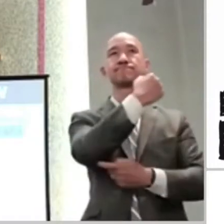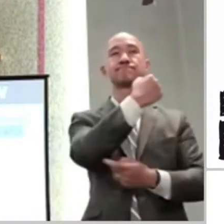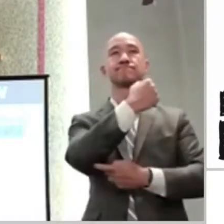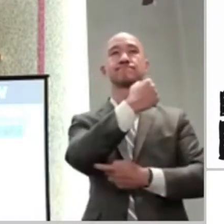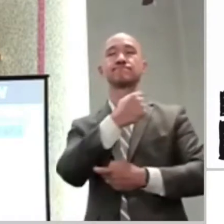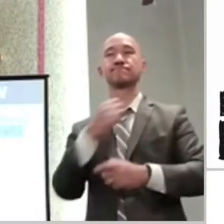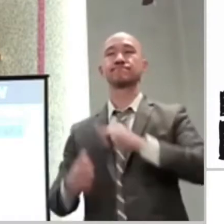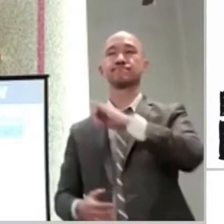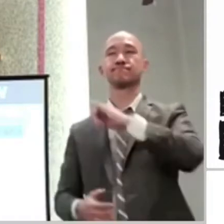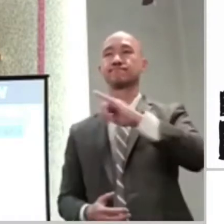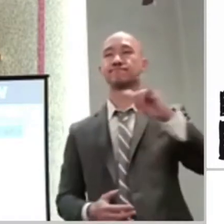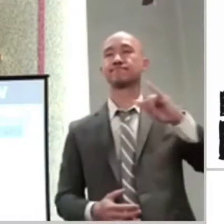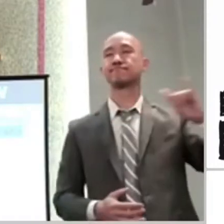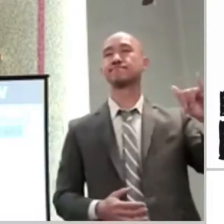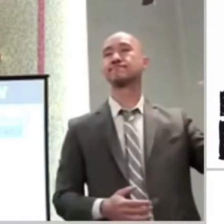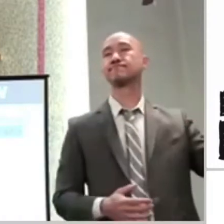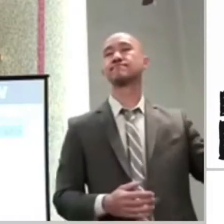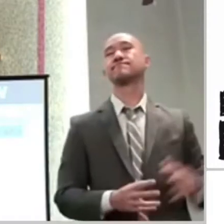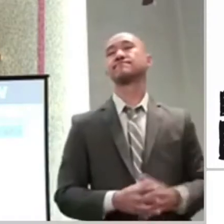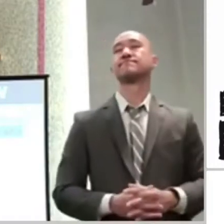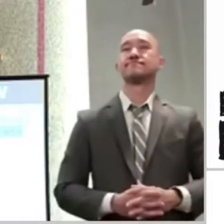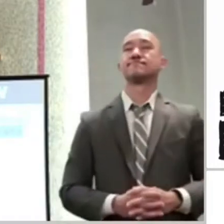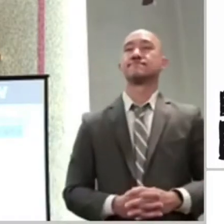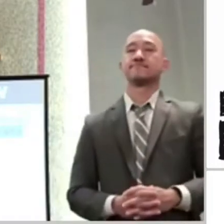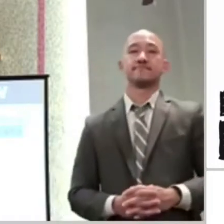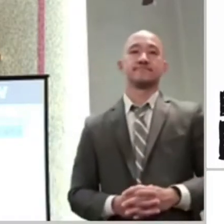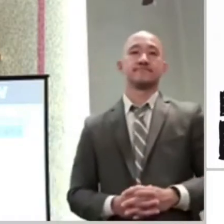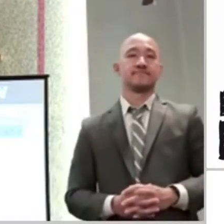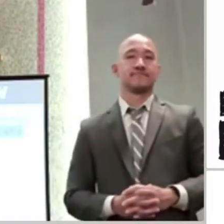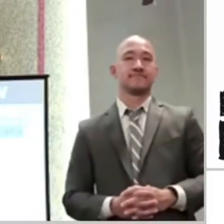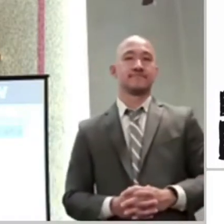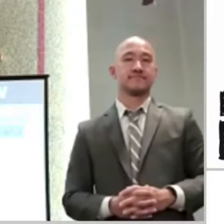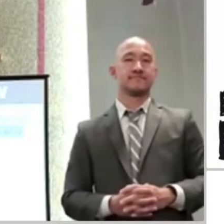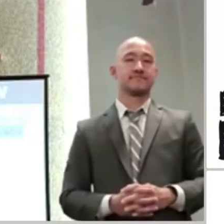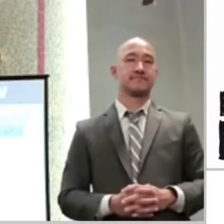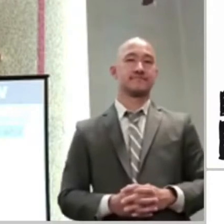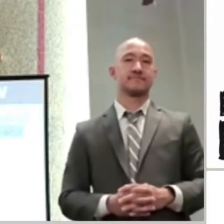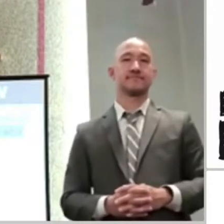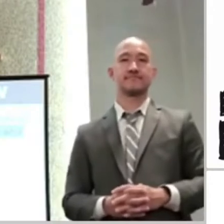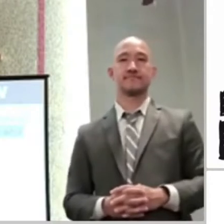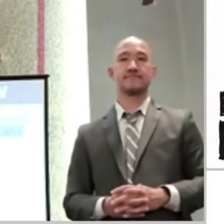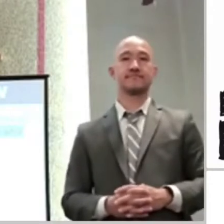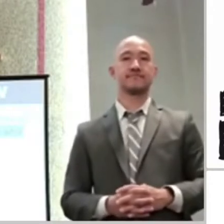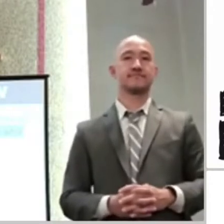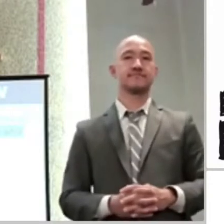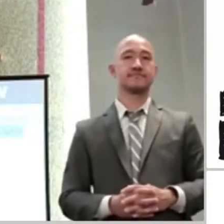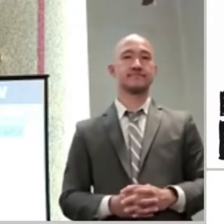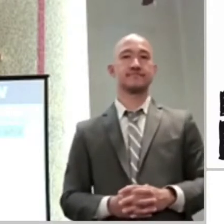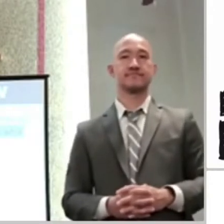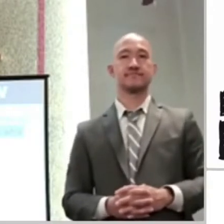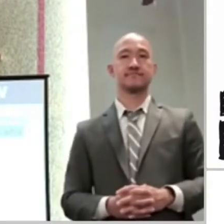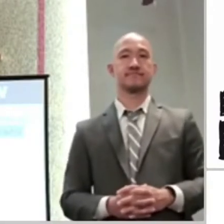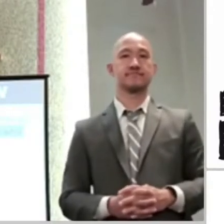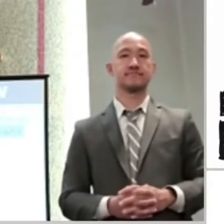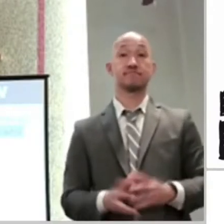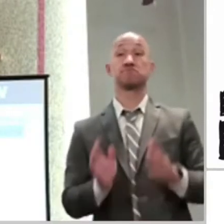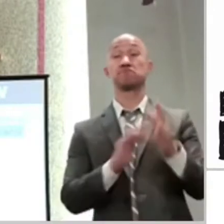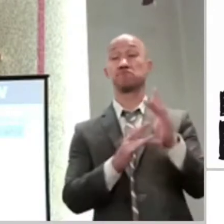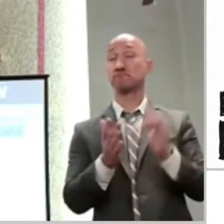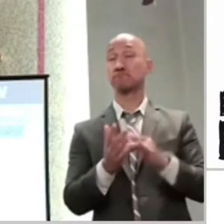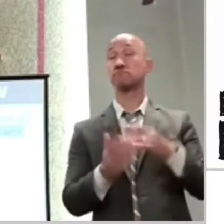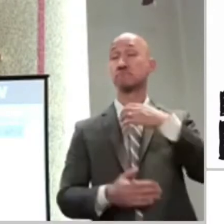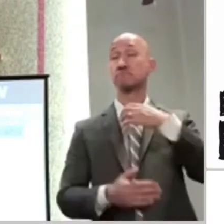I know it's hard to wrap your head around that. But God's desire is to relate to us.